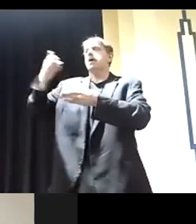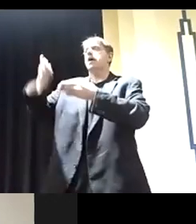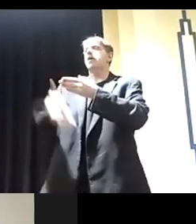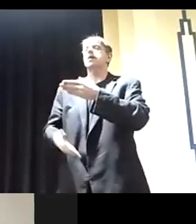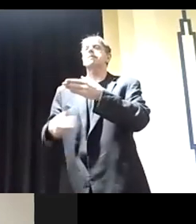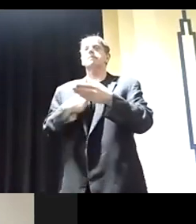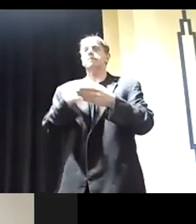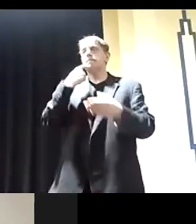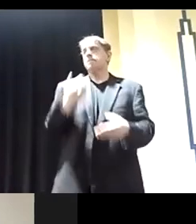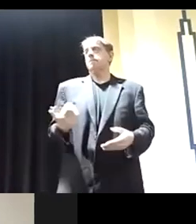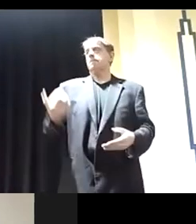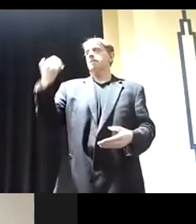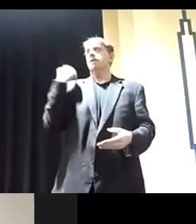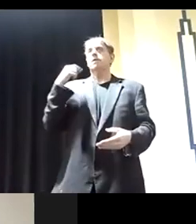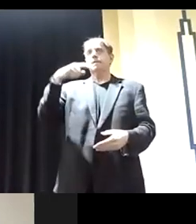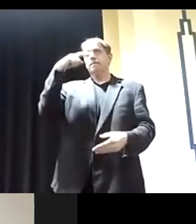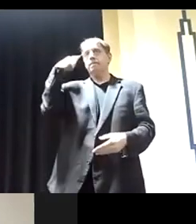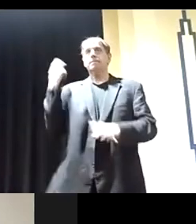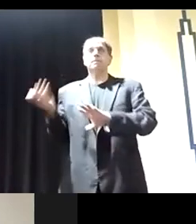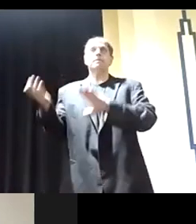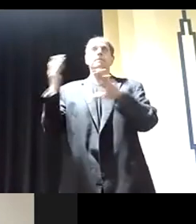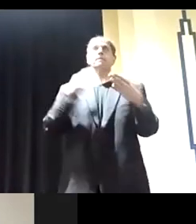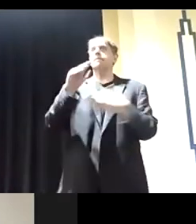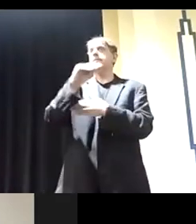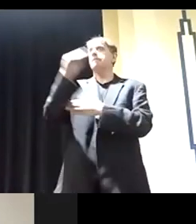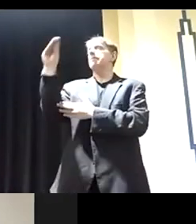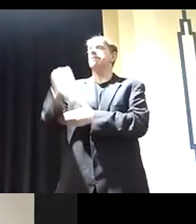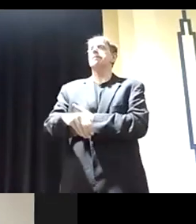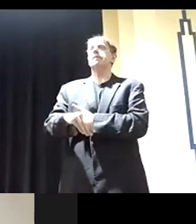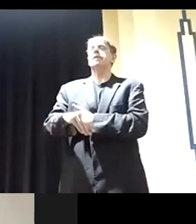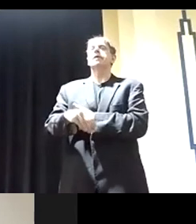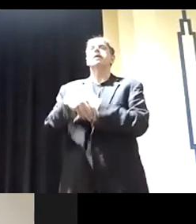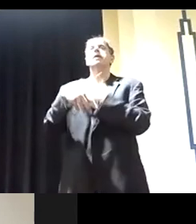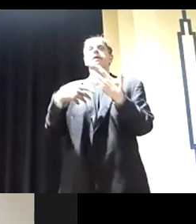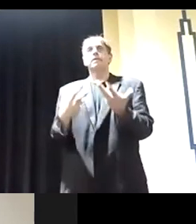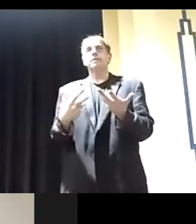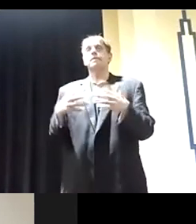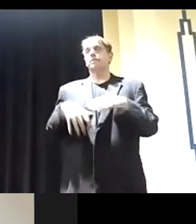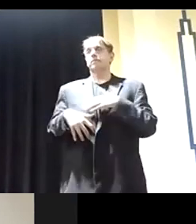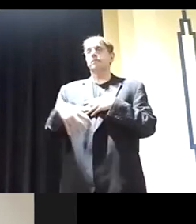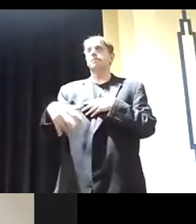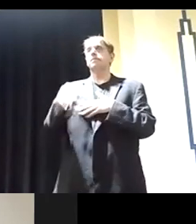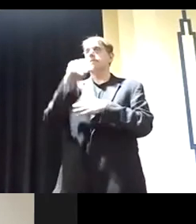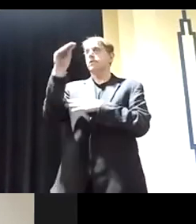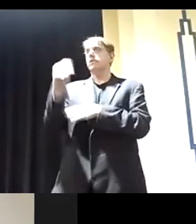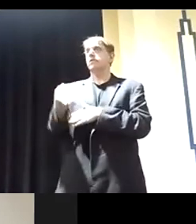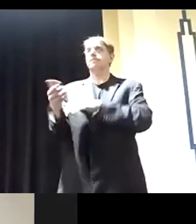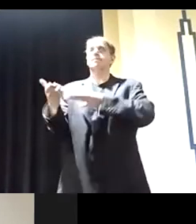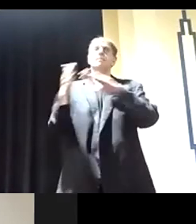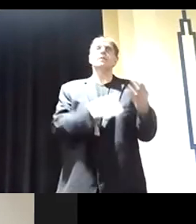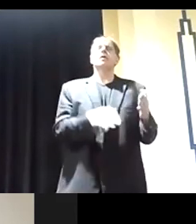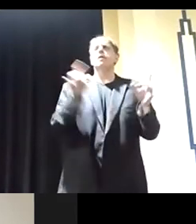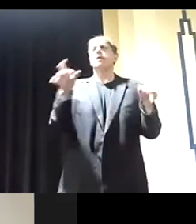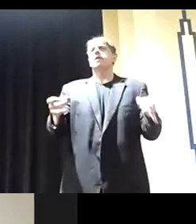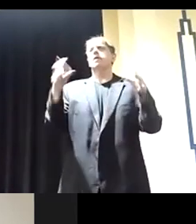earlier, the black mortality rate of maternity rate is a disgrace. We